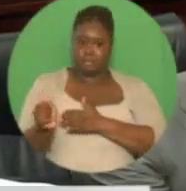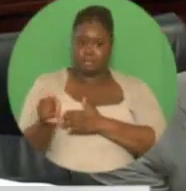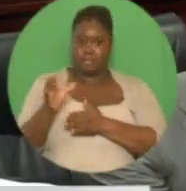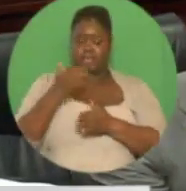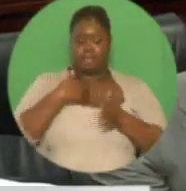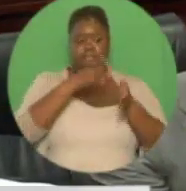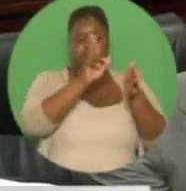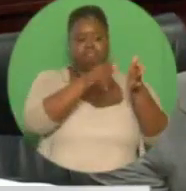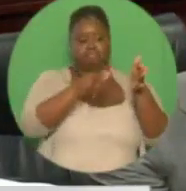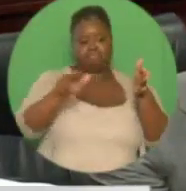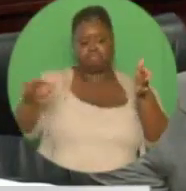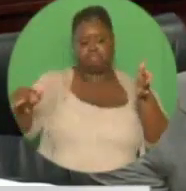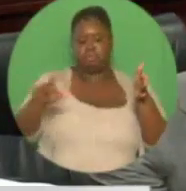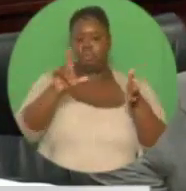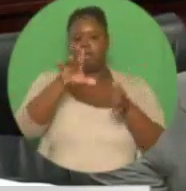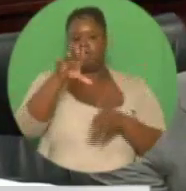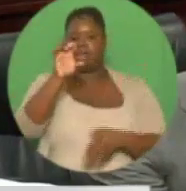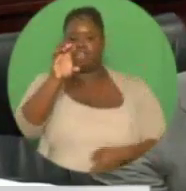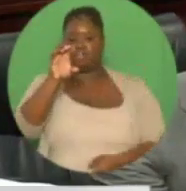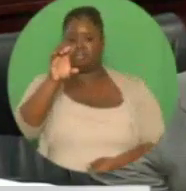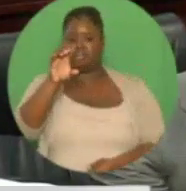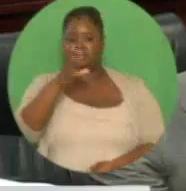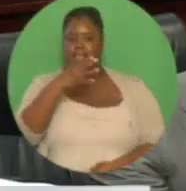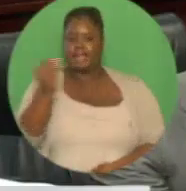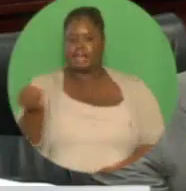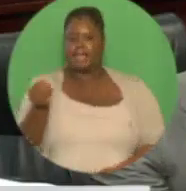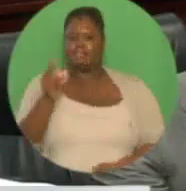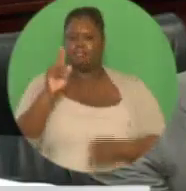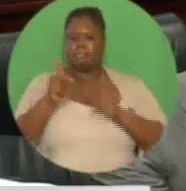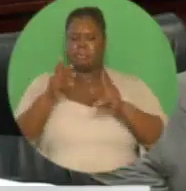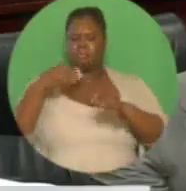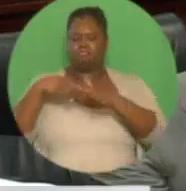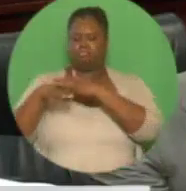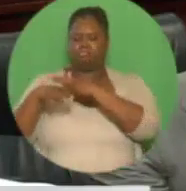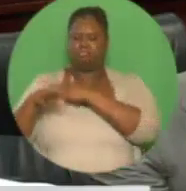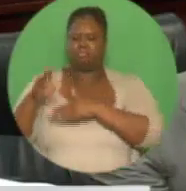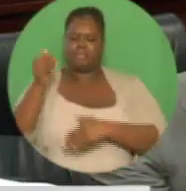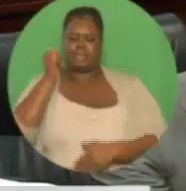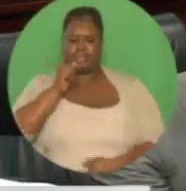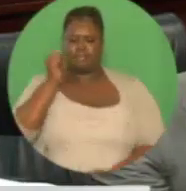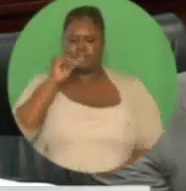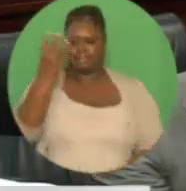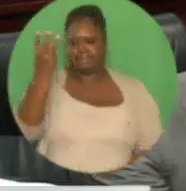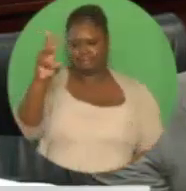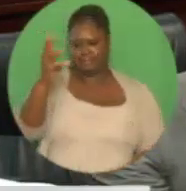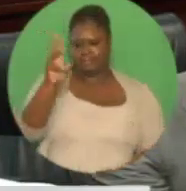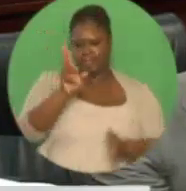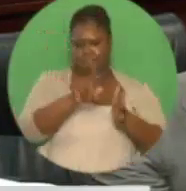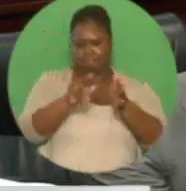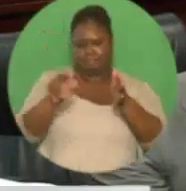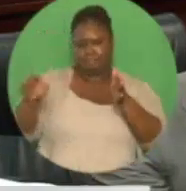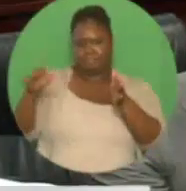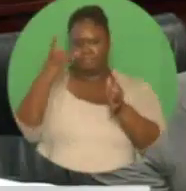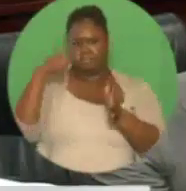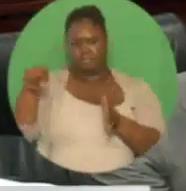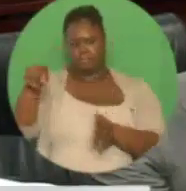additional 16 same-day patients and will provide broadly similar services to the Point 14 Hospital.